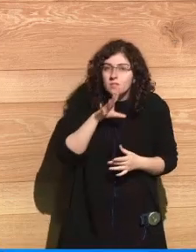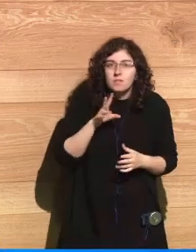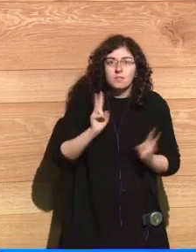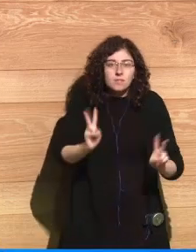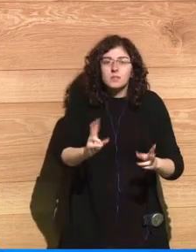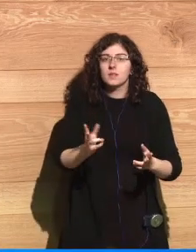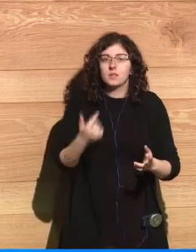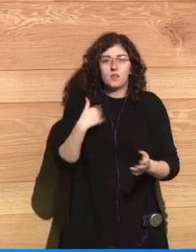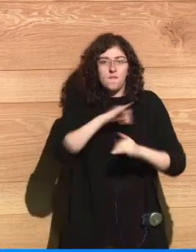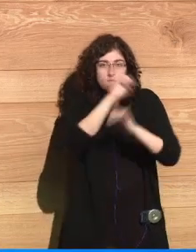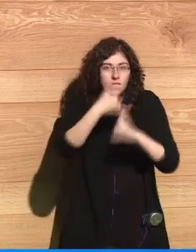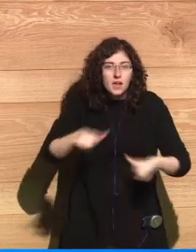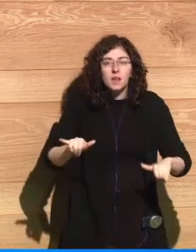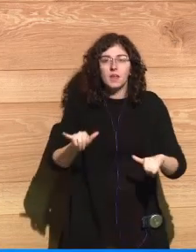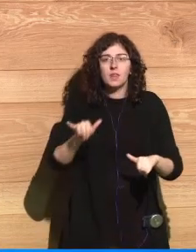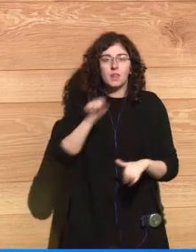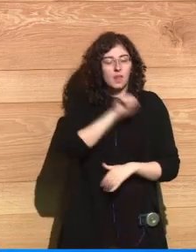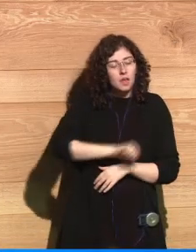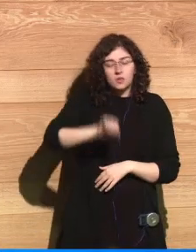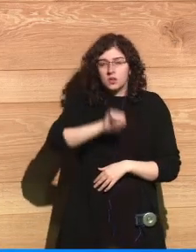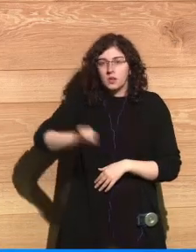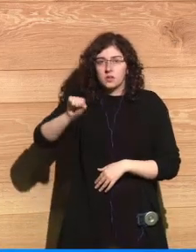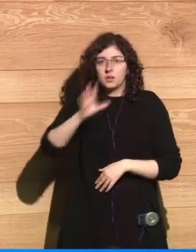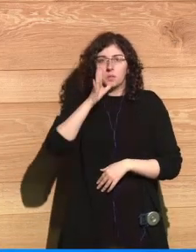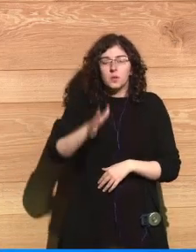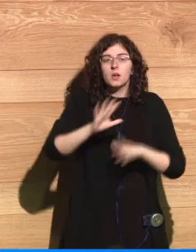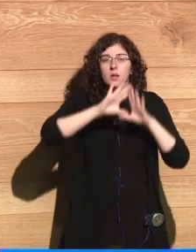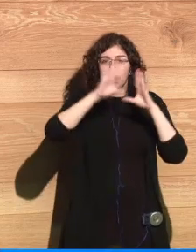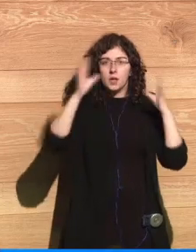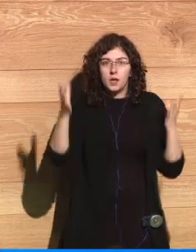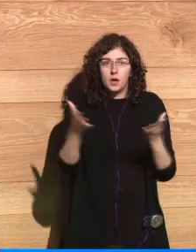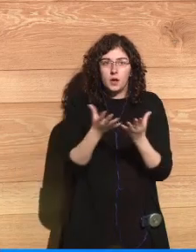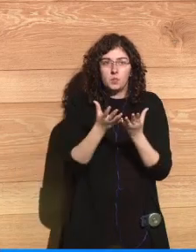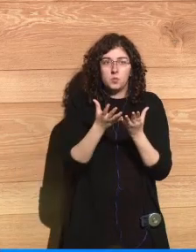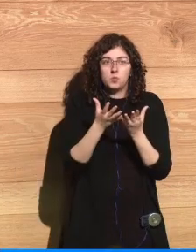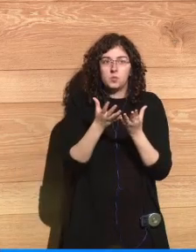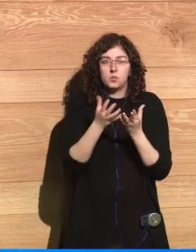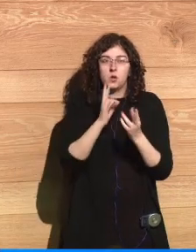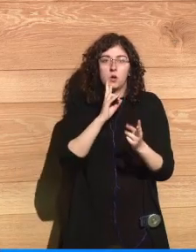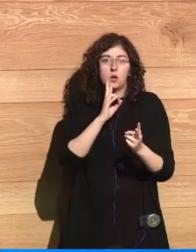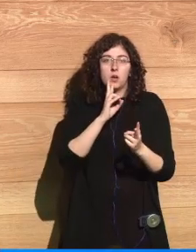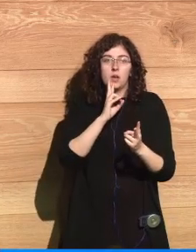years, for the world had not responded to our messages.